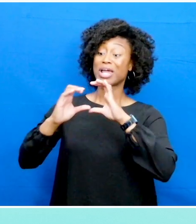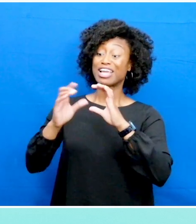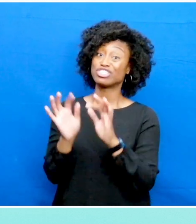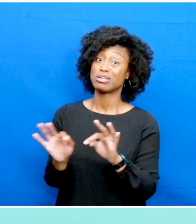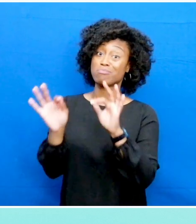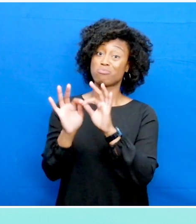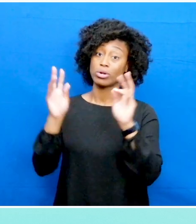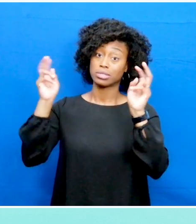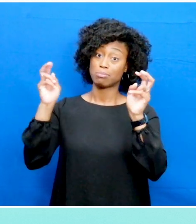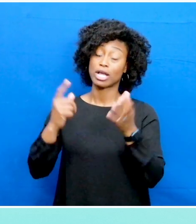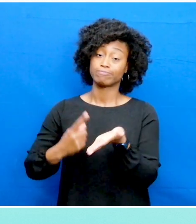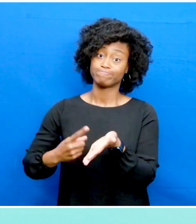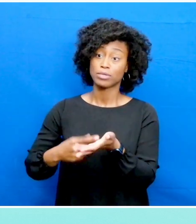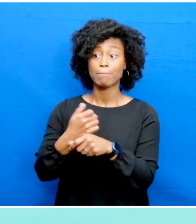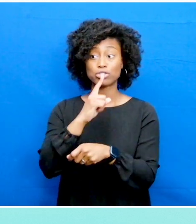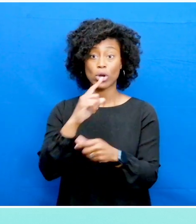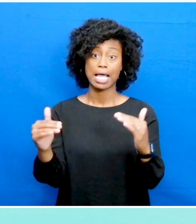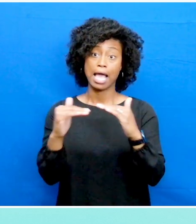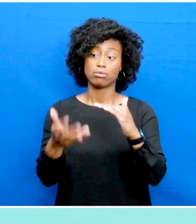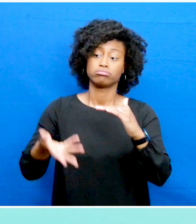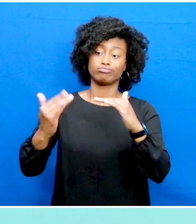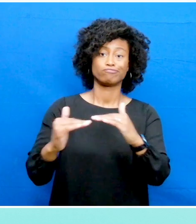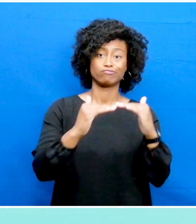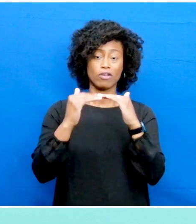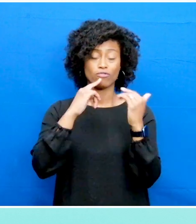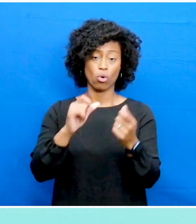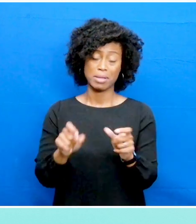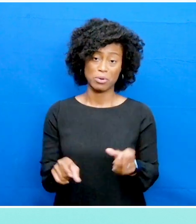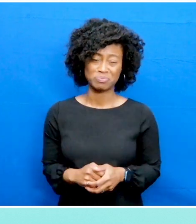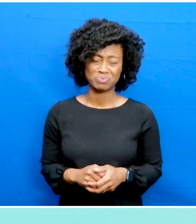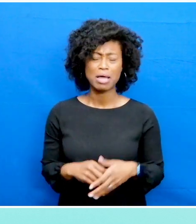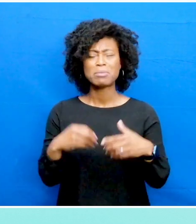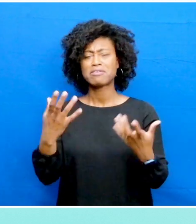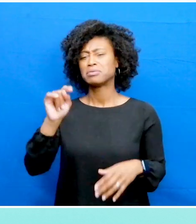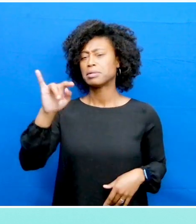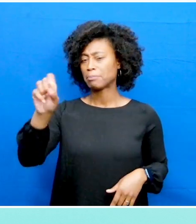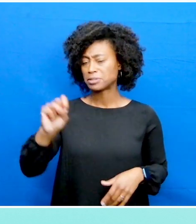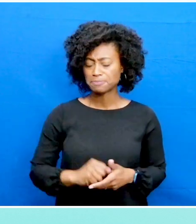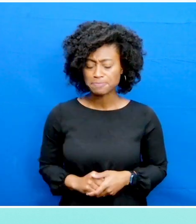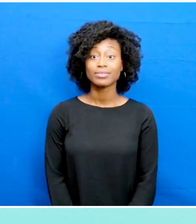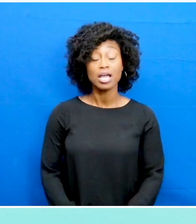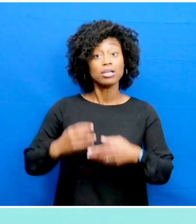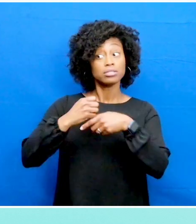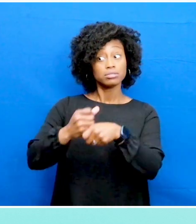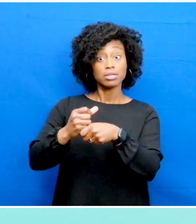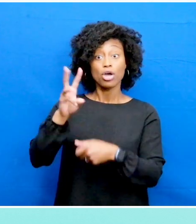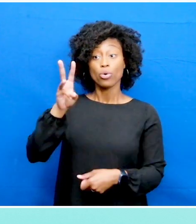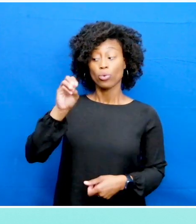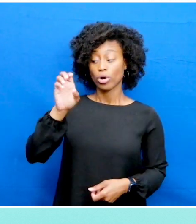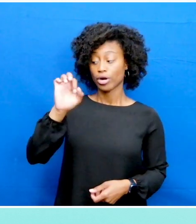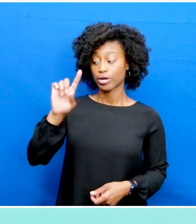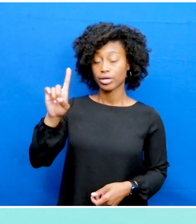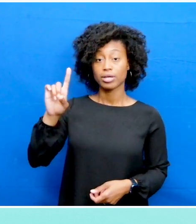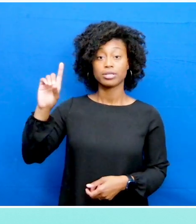role in ensuring equitable experiences for everyone. Let's look at some tips to make content more accessible. When creating